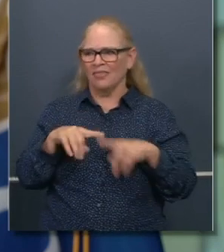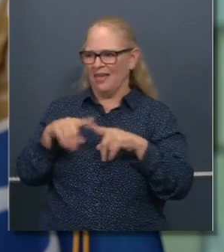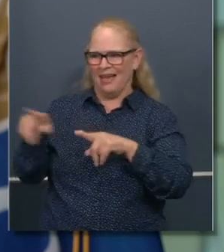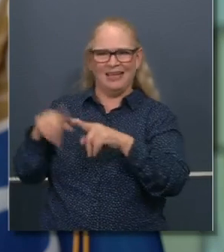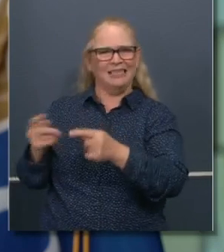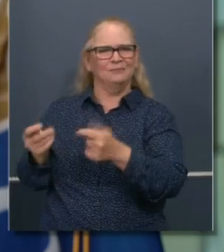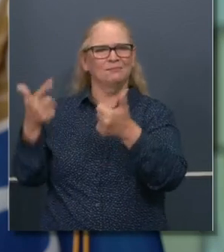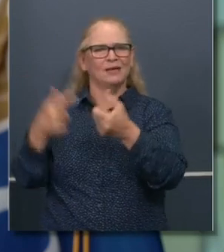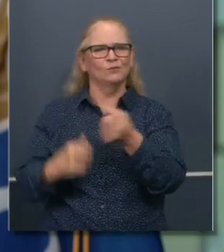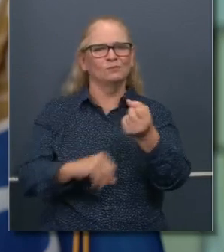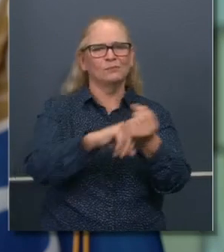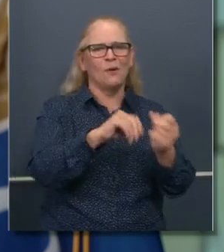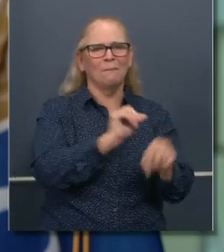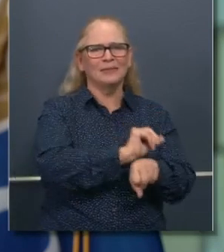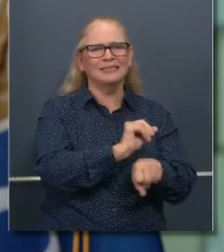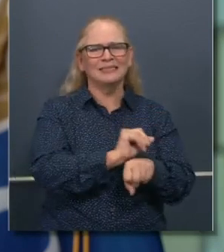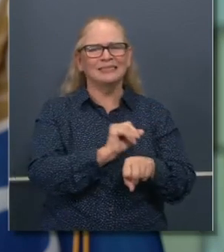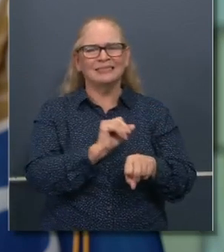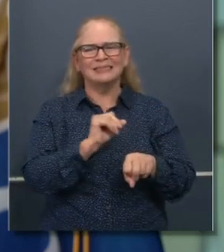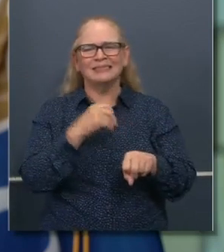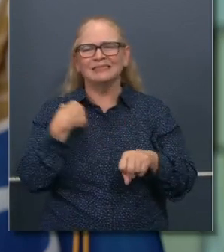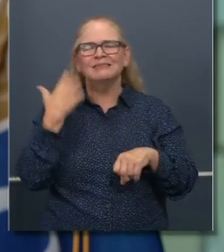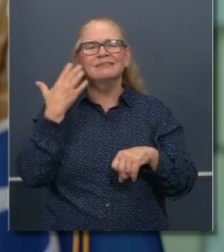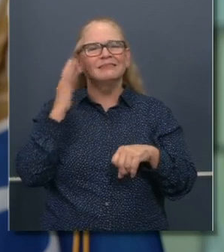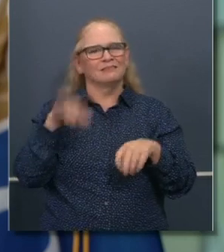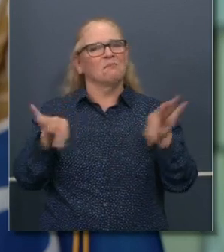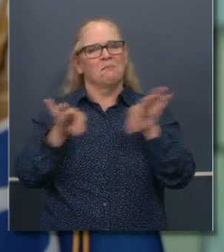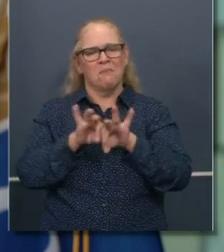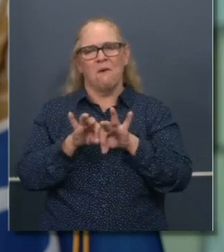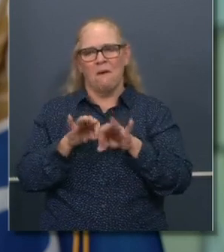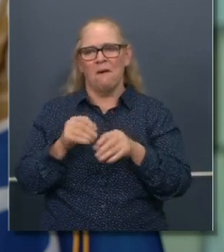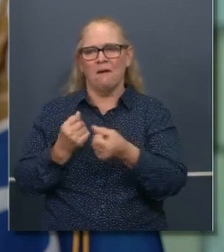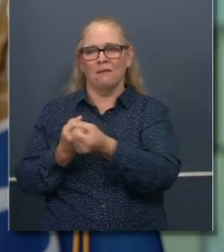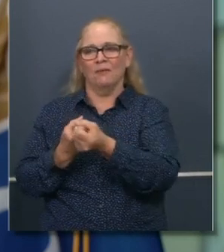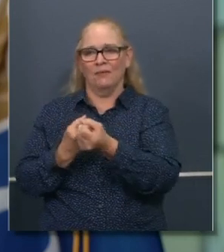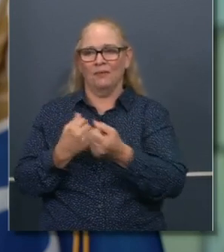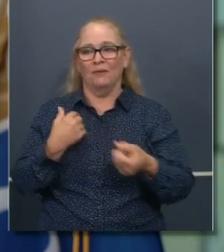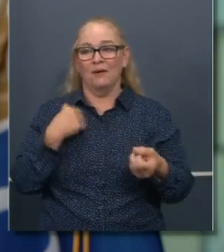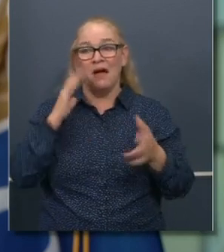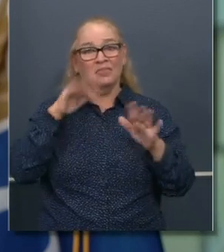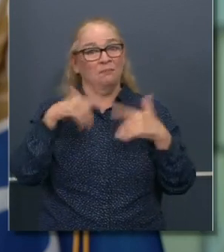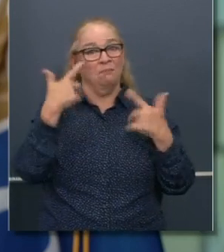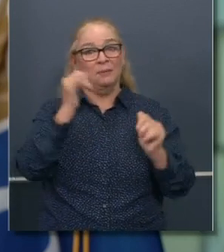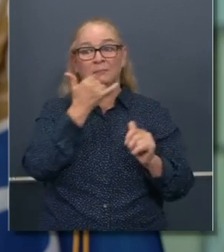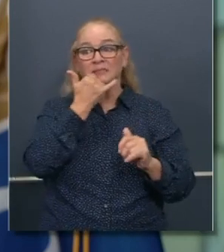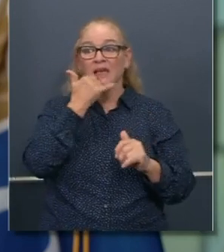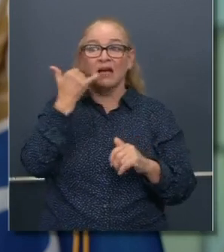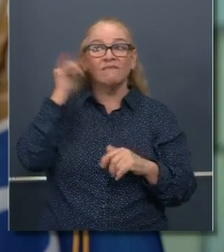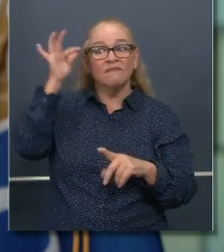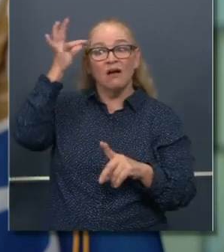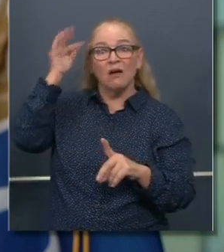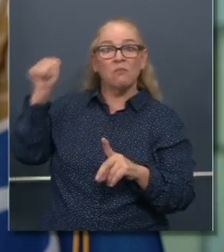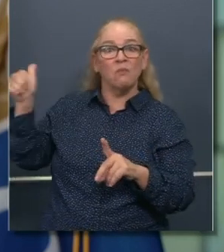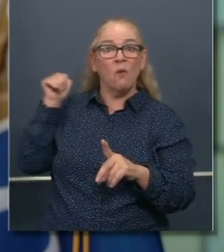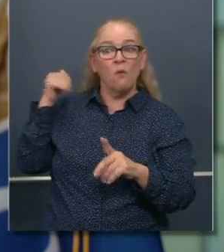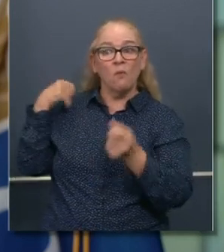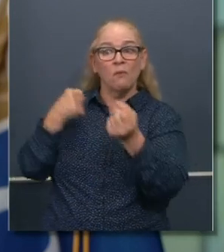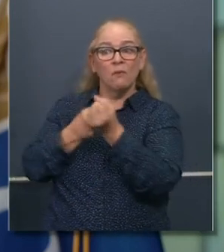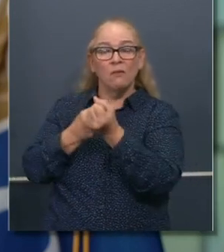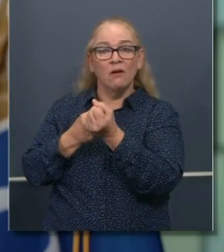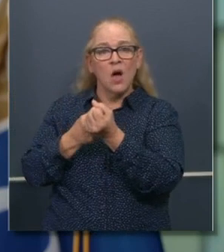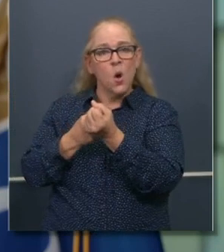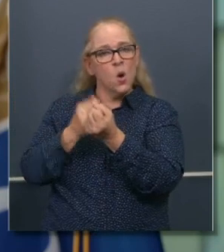is a historic blunder if we are unable to accommodate the needs of tens of millions of Americans with